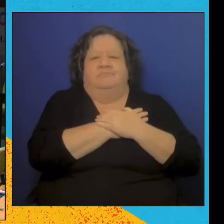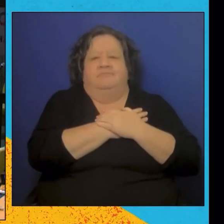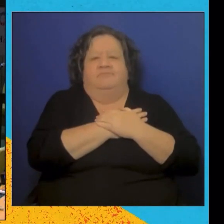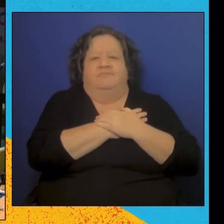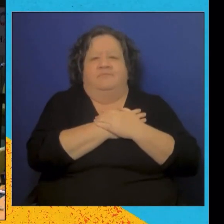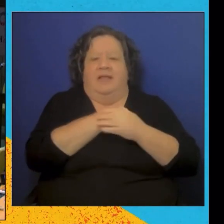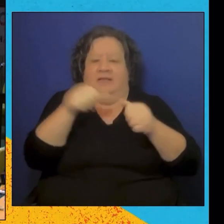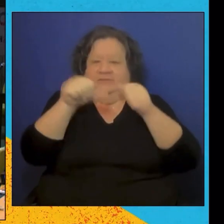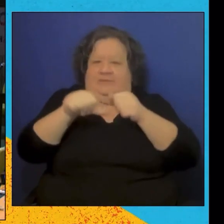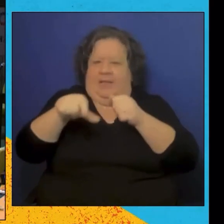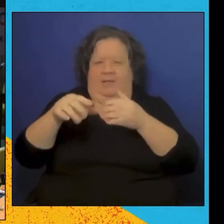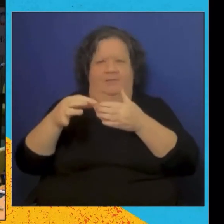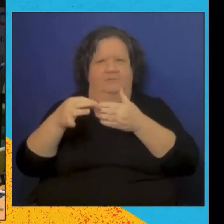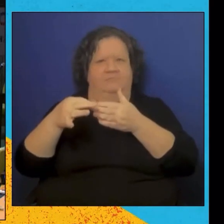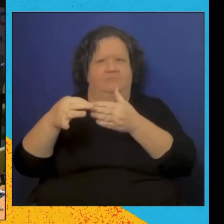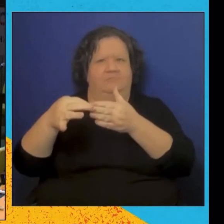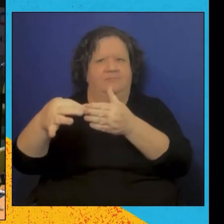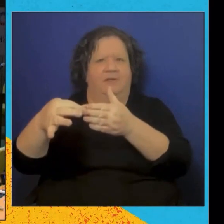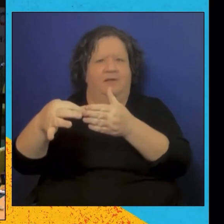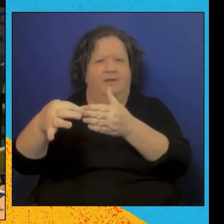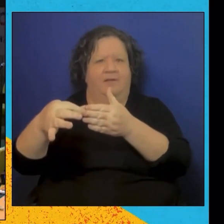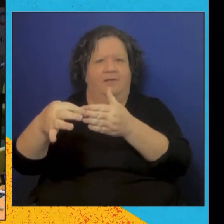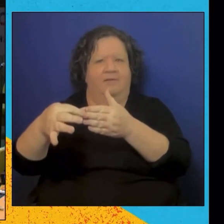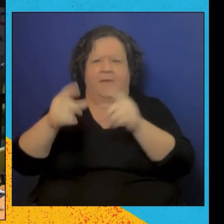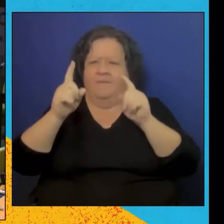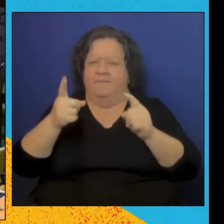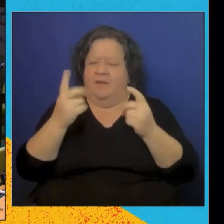And now we have been hearing about personal experiences from myself.